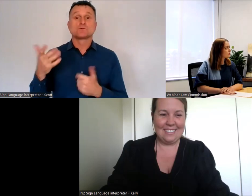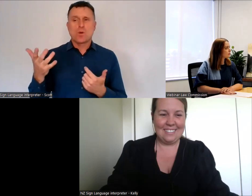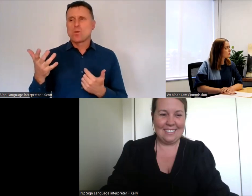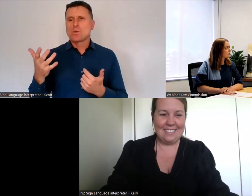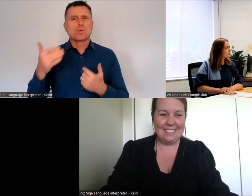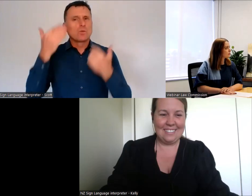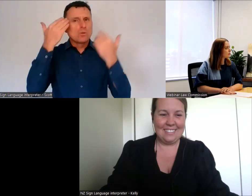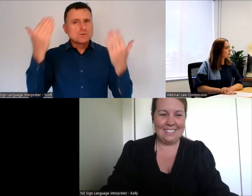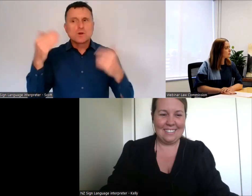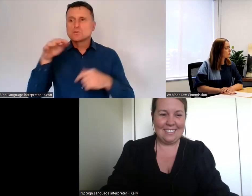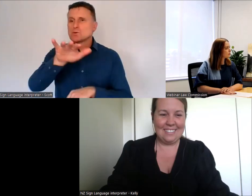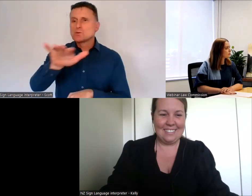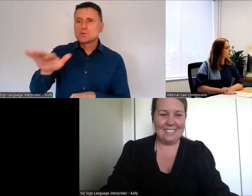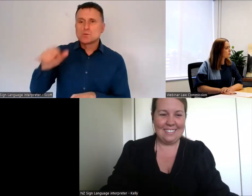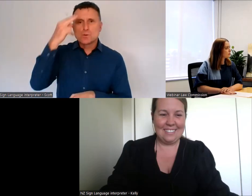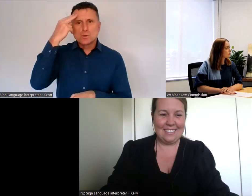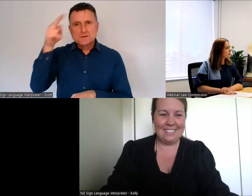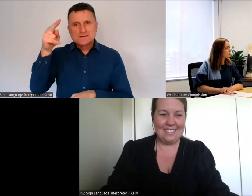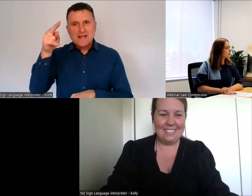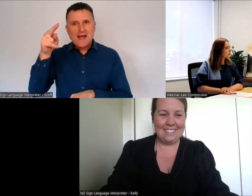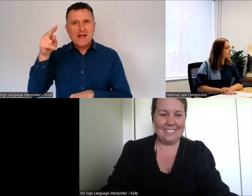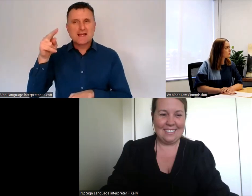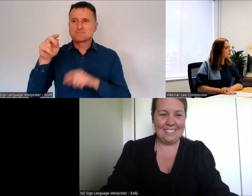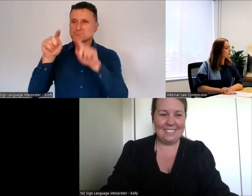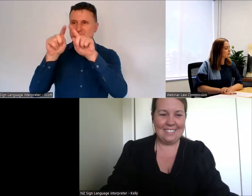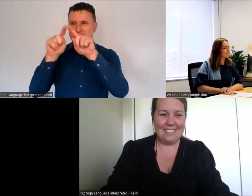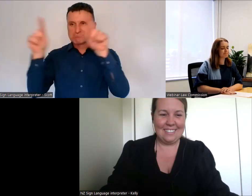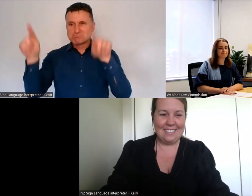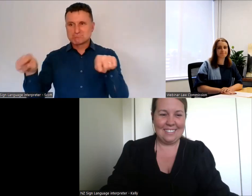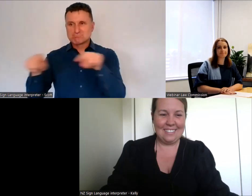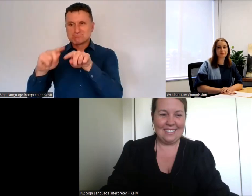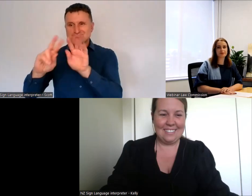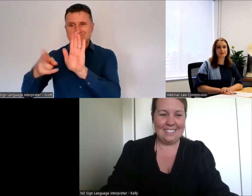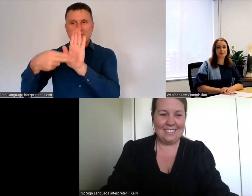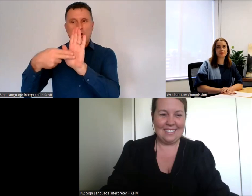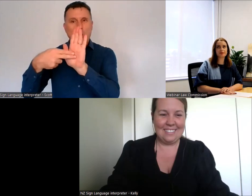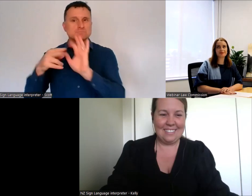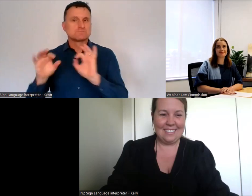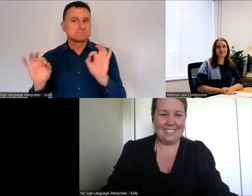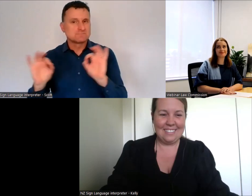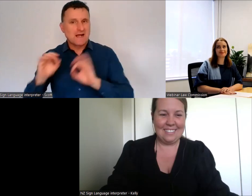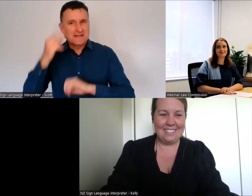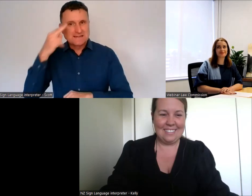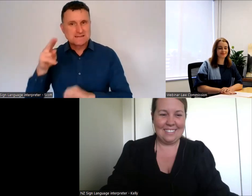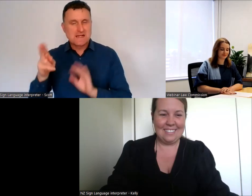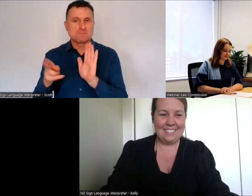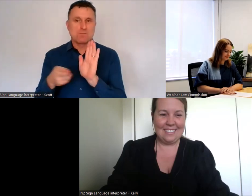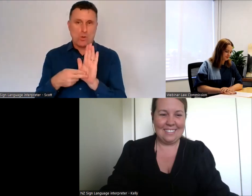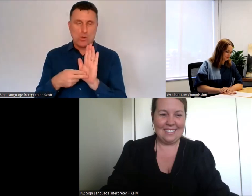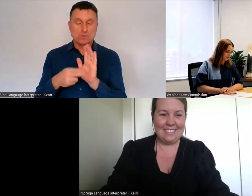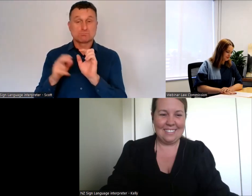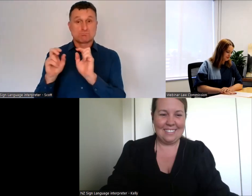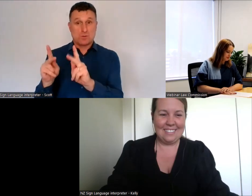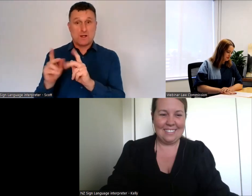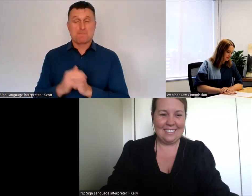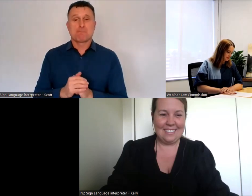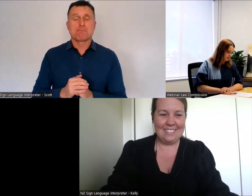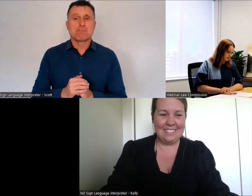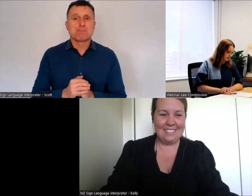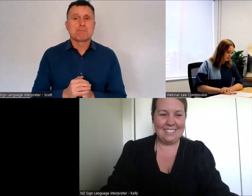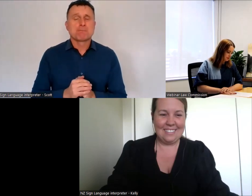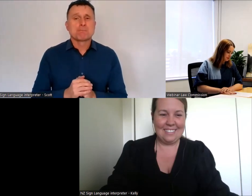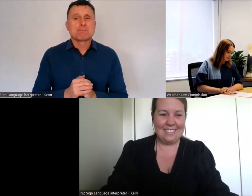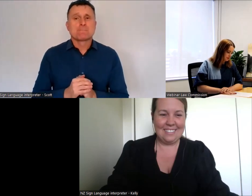of anybody who attended the webinar other than us, obviously. Lastly,